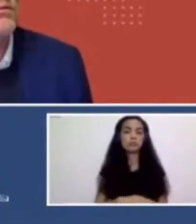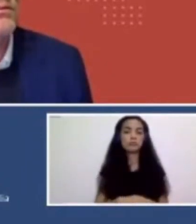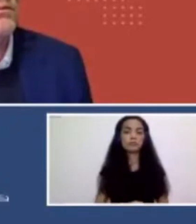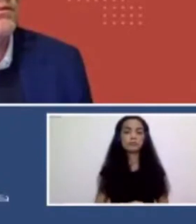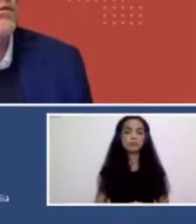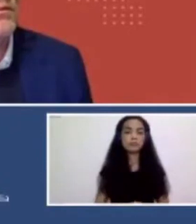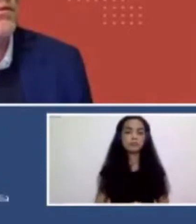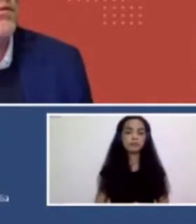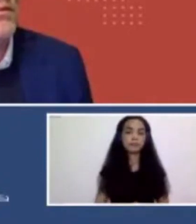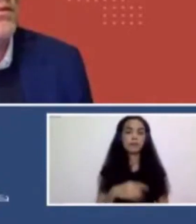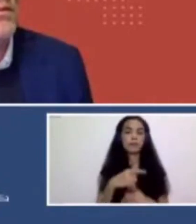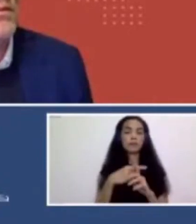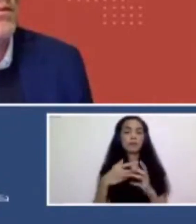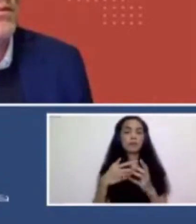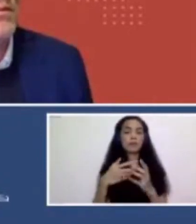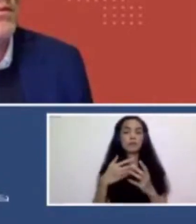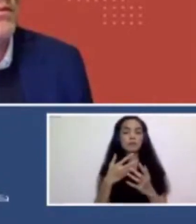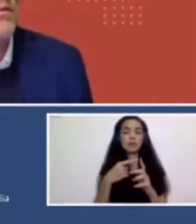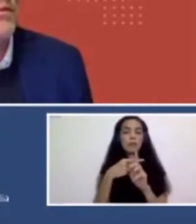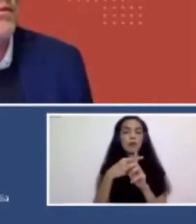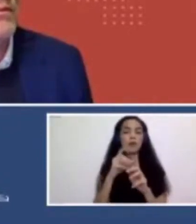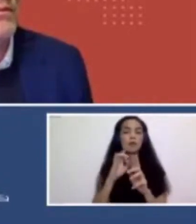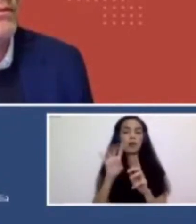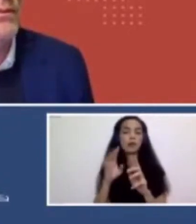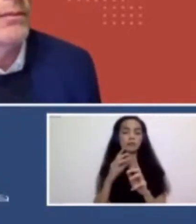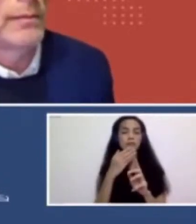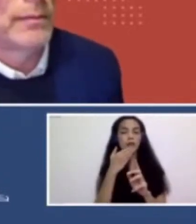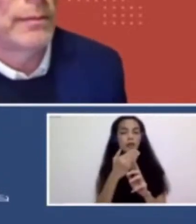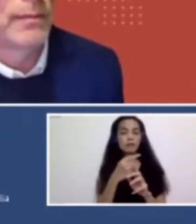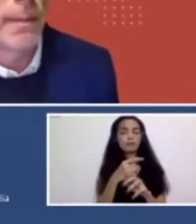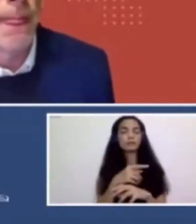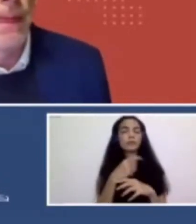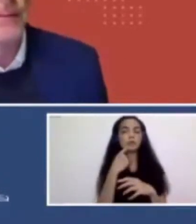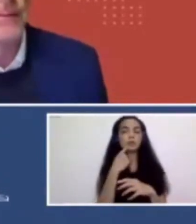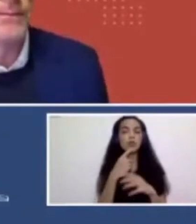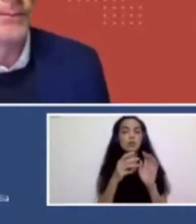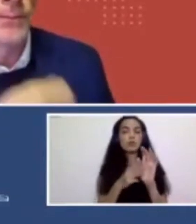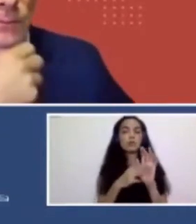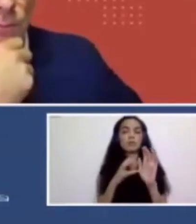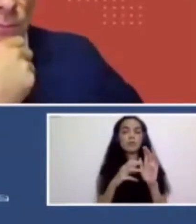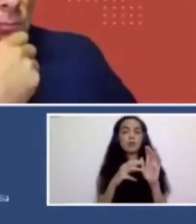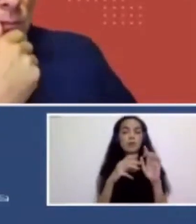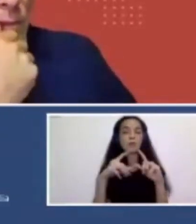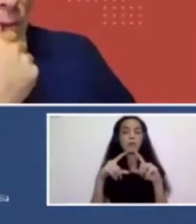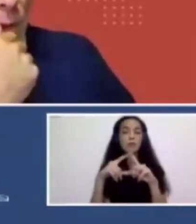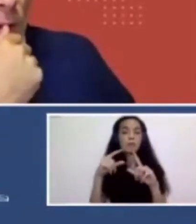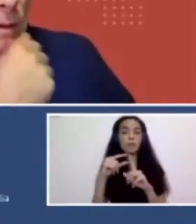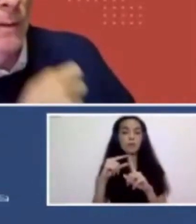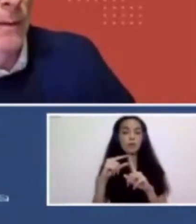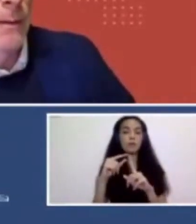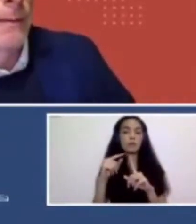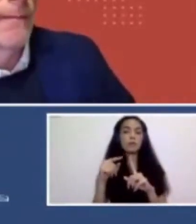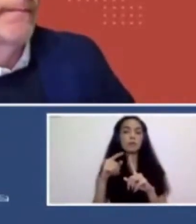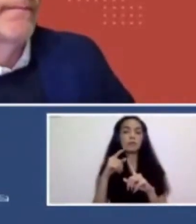combine it with other questions below. So, so this is about how the, uh, Monas Art Project can balance between the theoretical